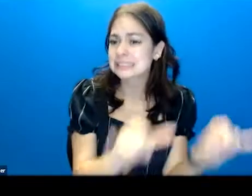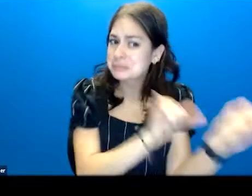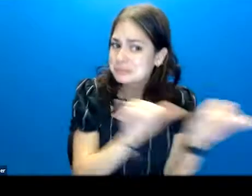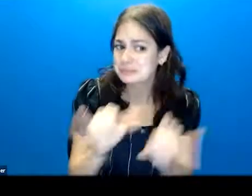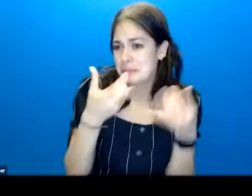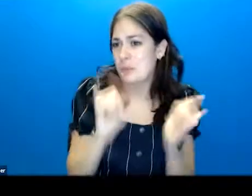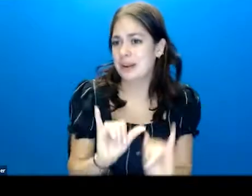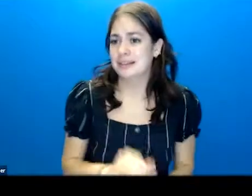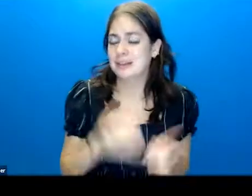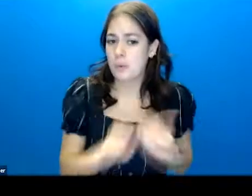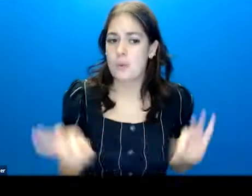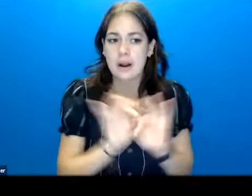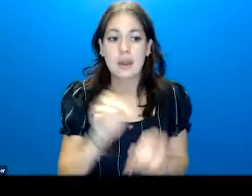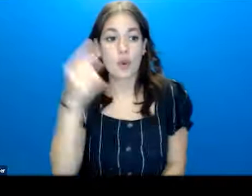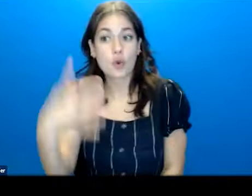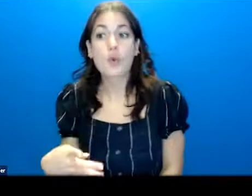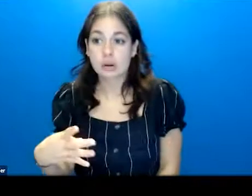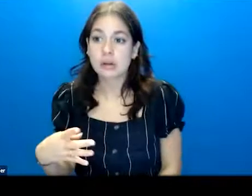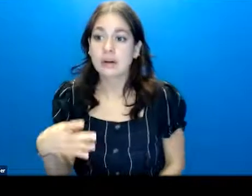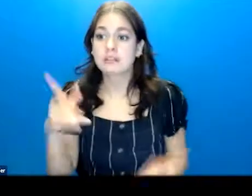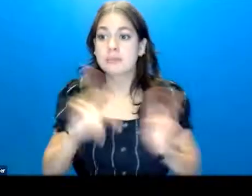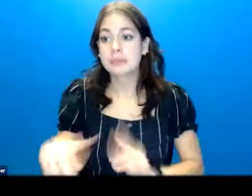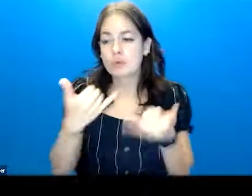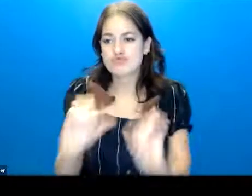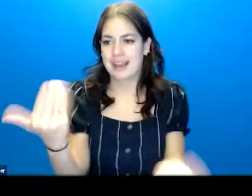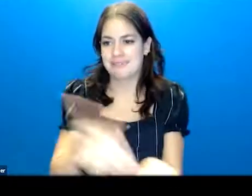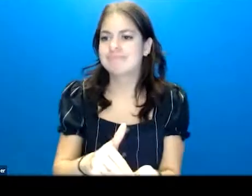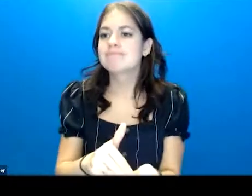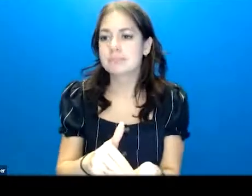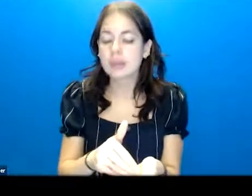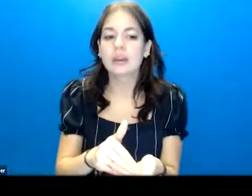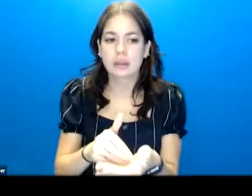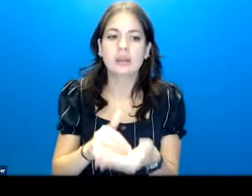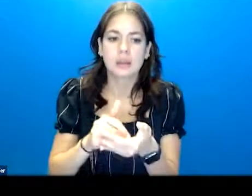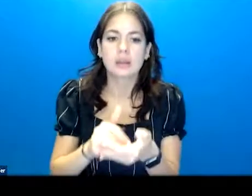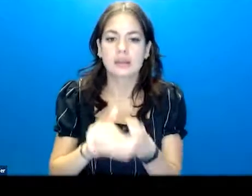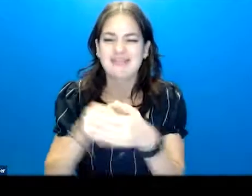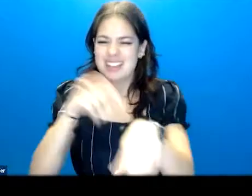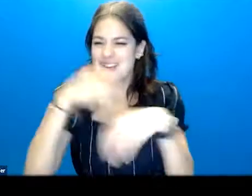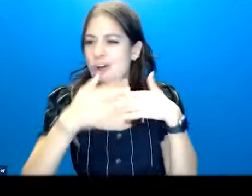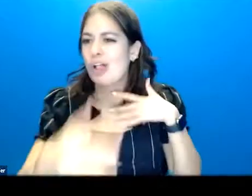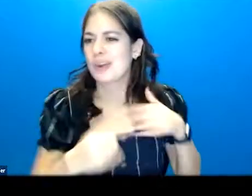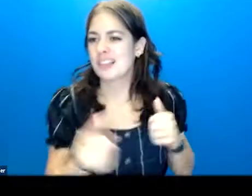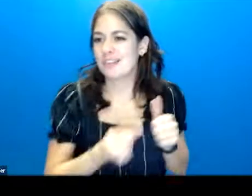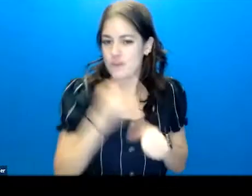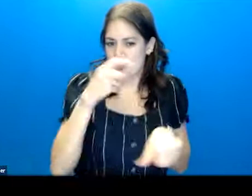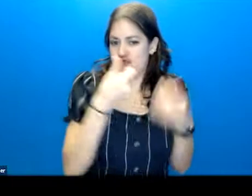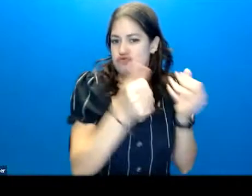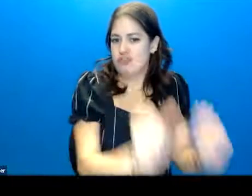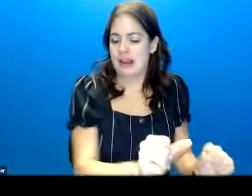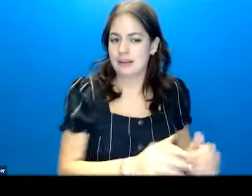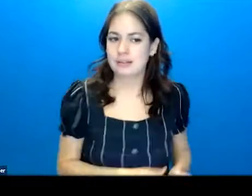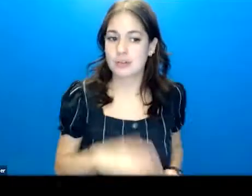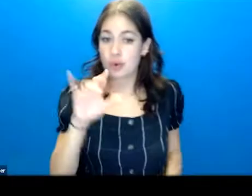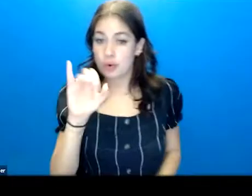Over a quarter of individuals will make a second attempt in the time following their first attempt with the greatest